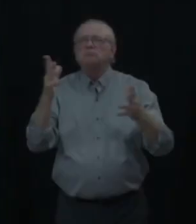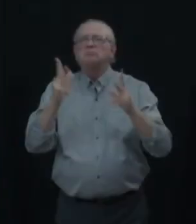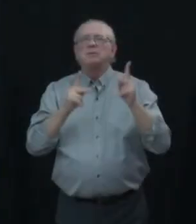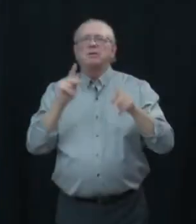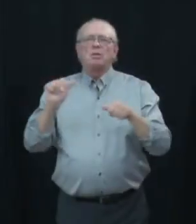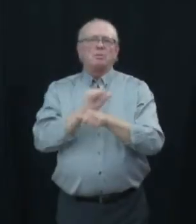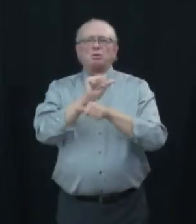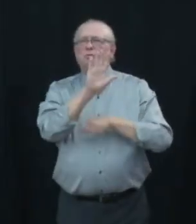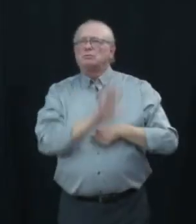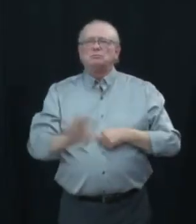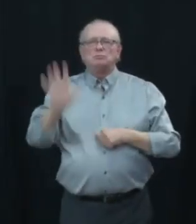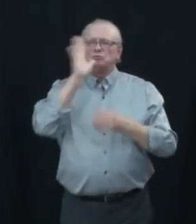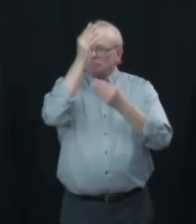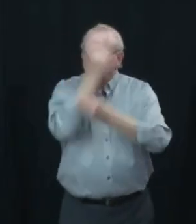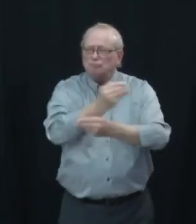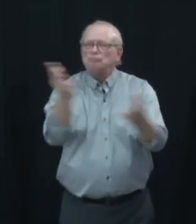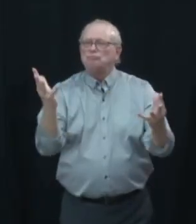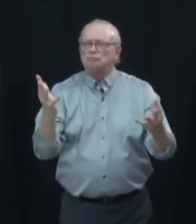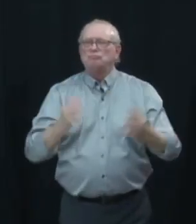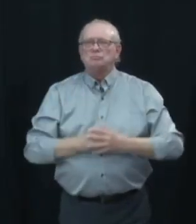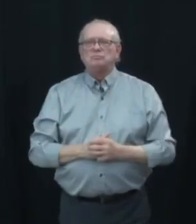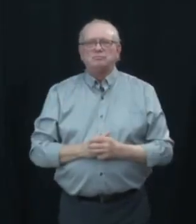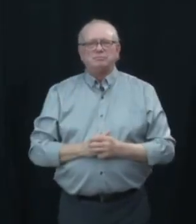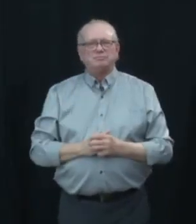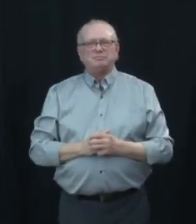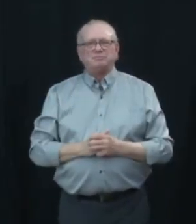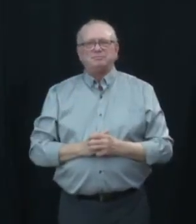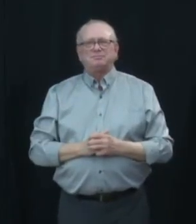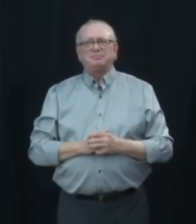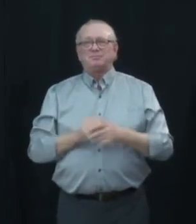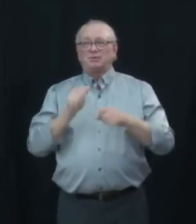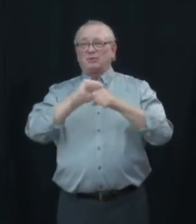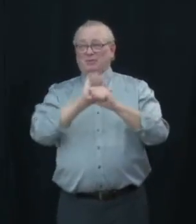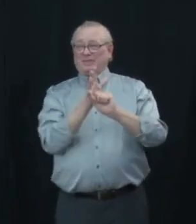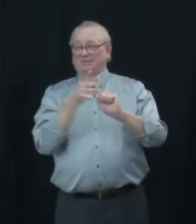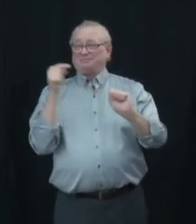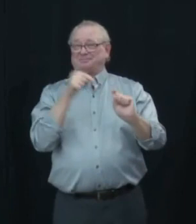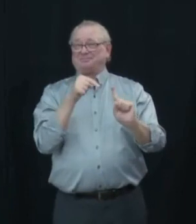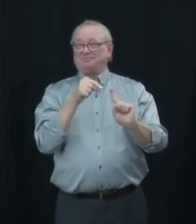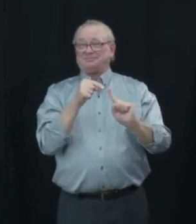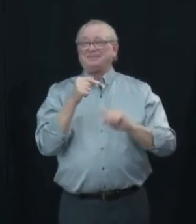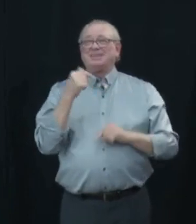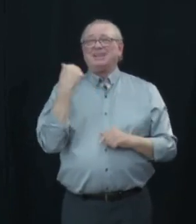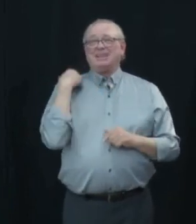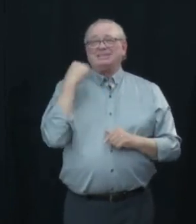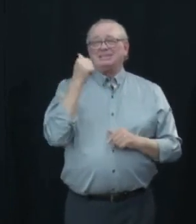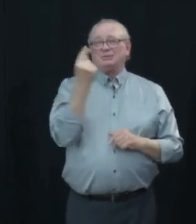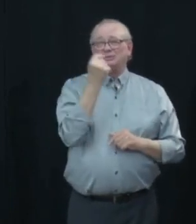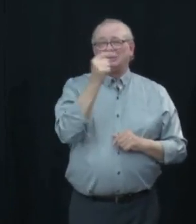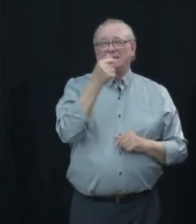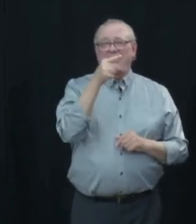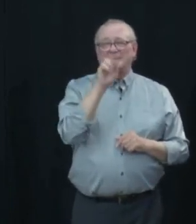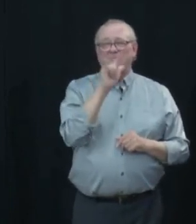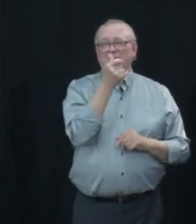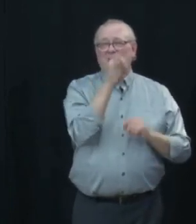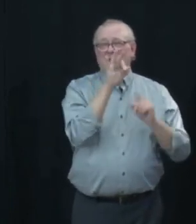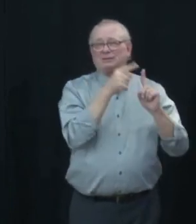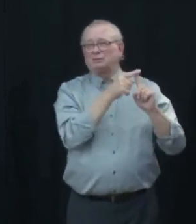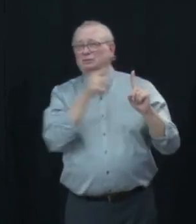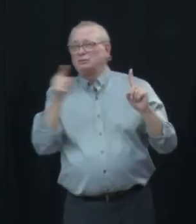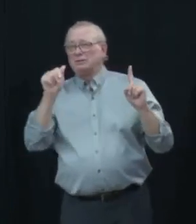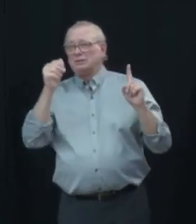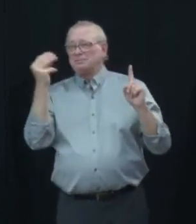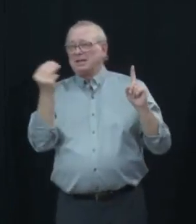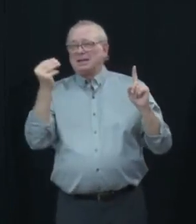between tuesday april 19th to monday april 25th our pcr test positivity ranged from 23.4